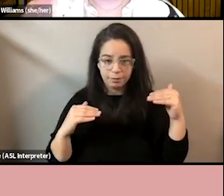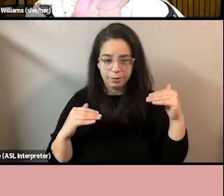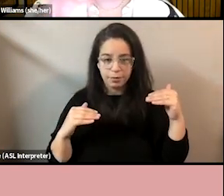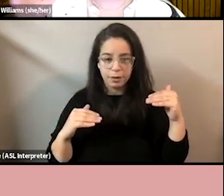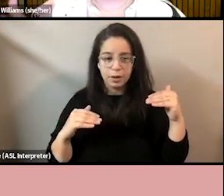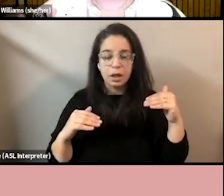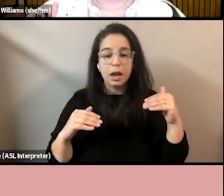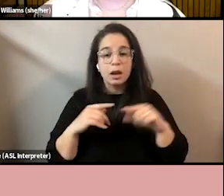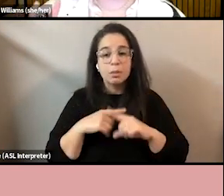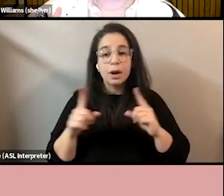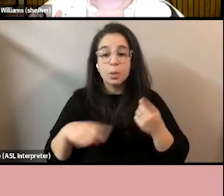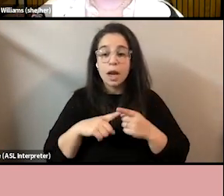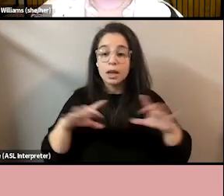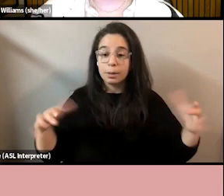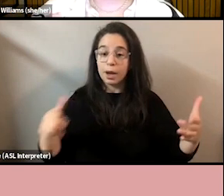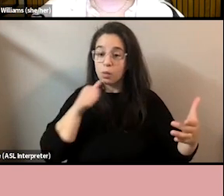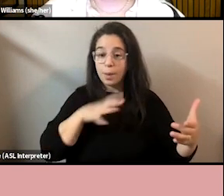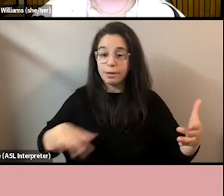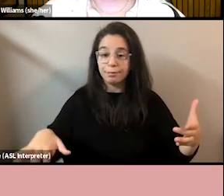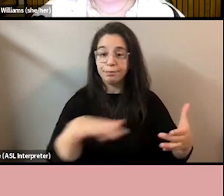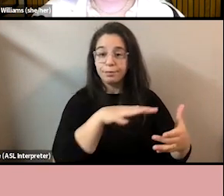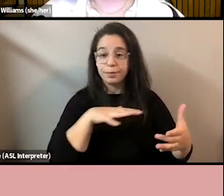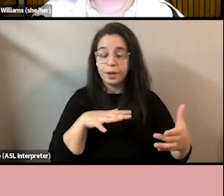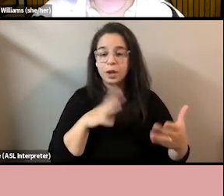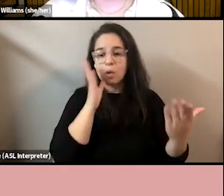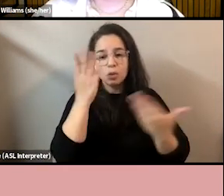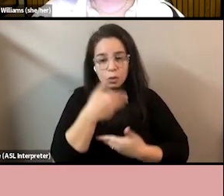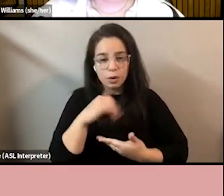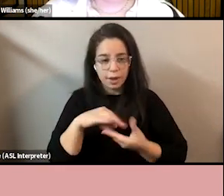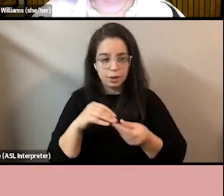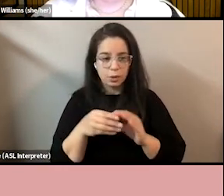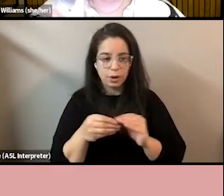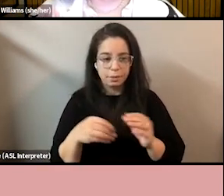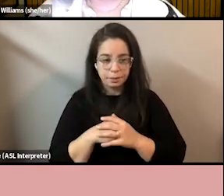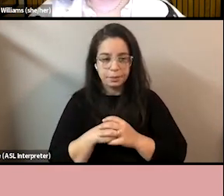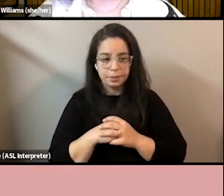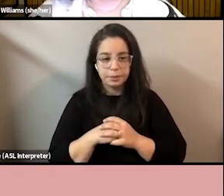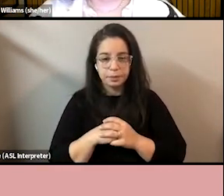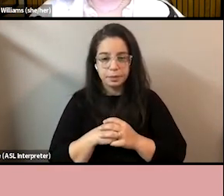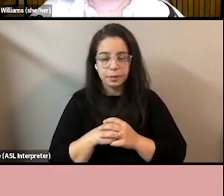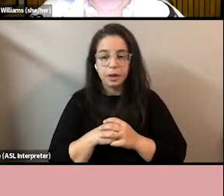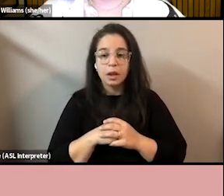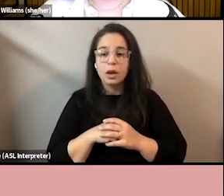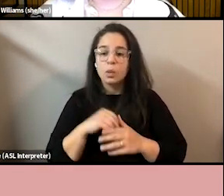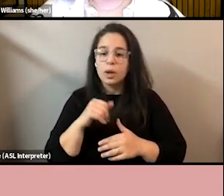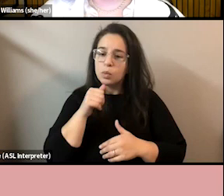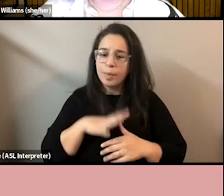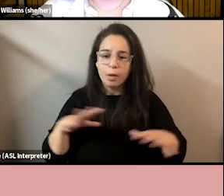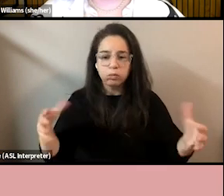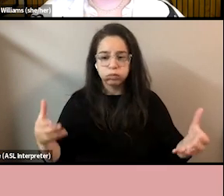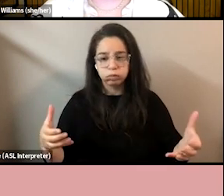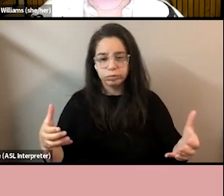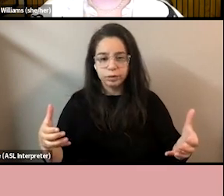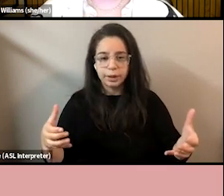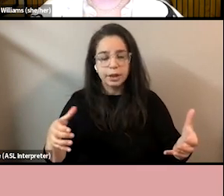view of women as a whole group that we're so used to seeing. When we lump all women into one and don't